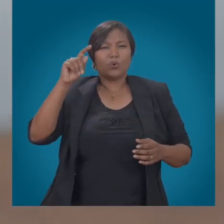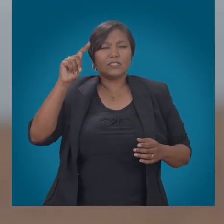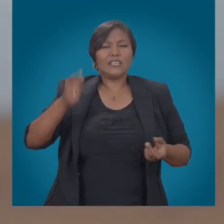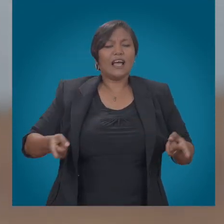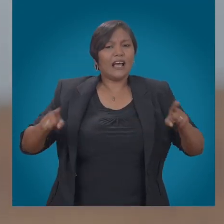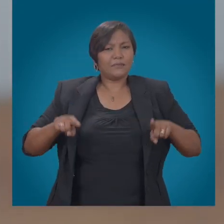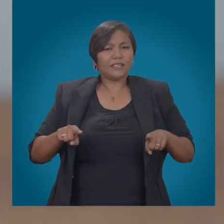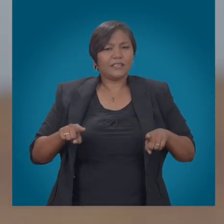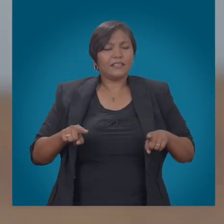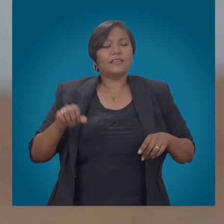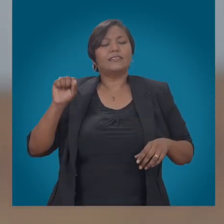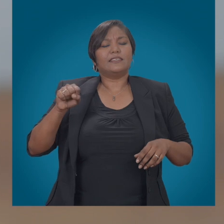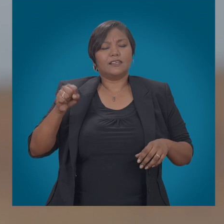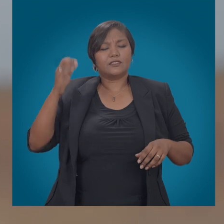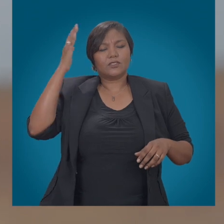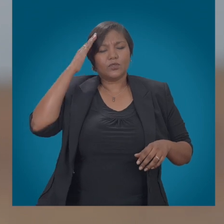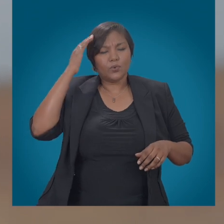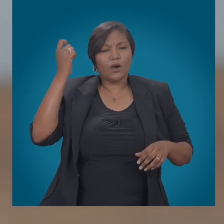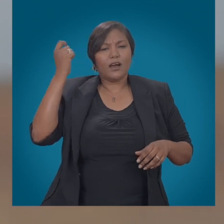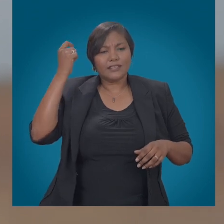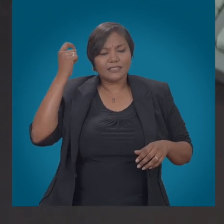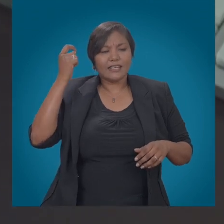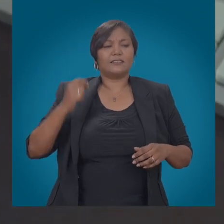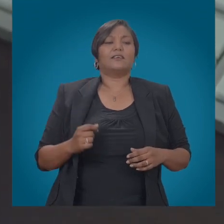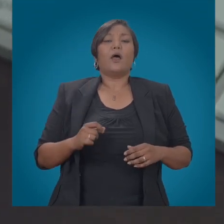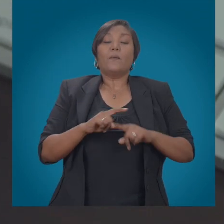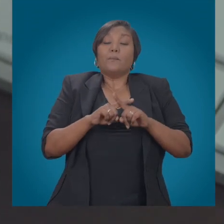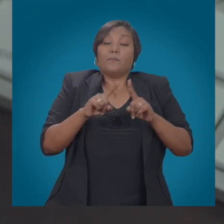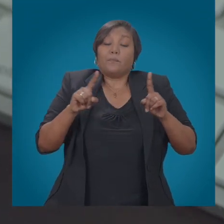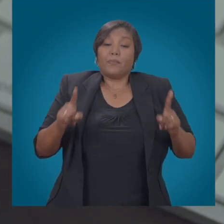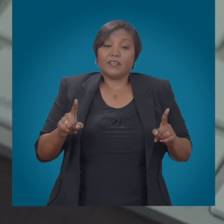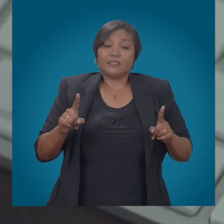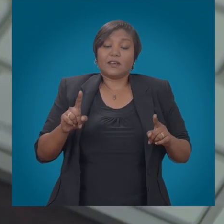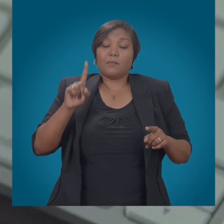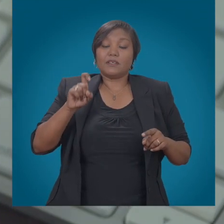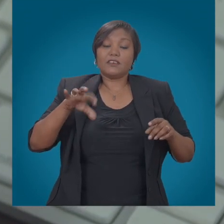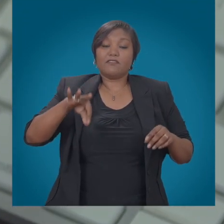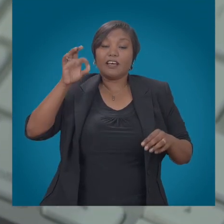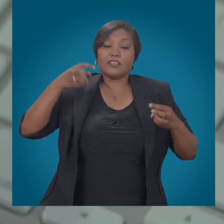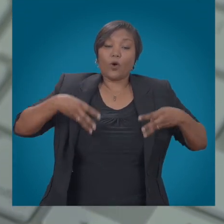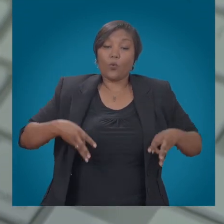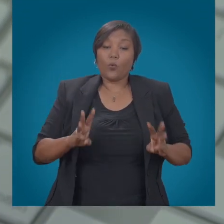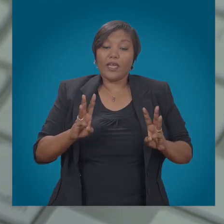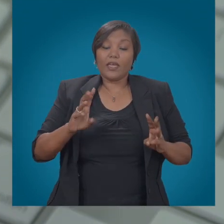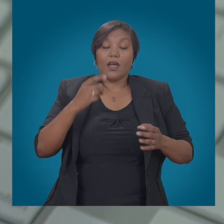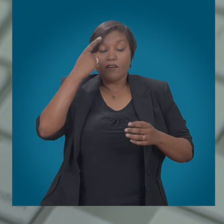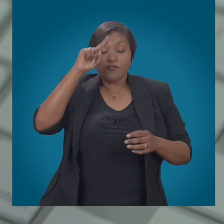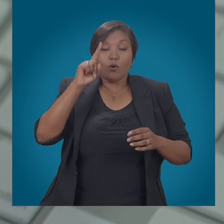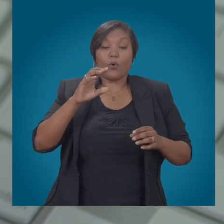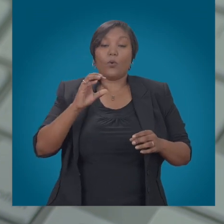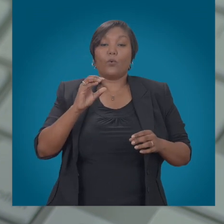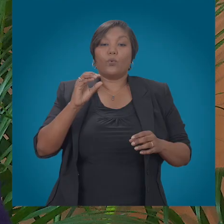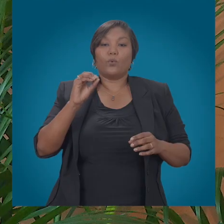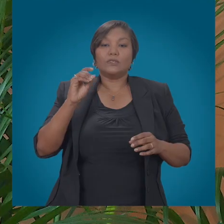infiltration of OTTs in their network is a reality that must be accepted, but for their acting head of regulatory and policy affairs,